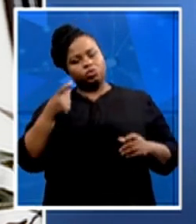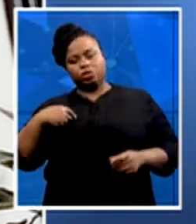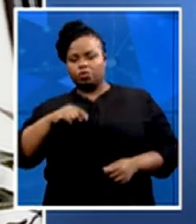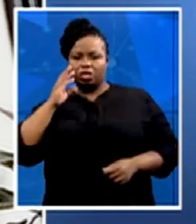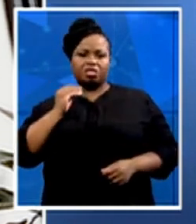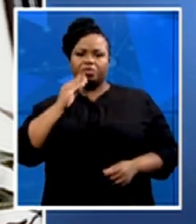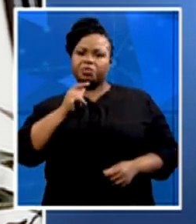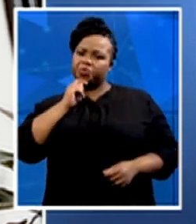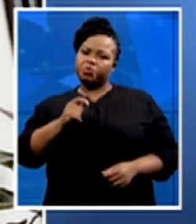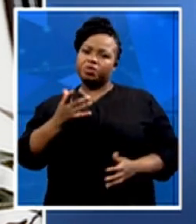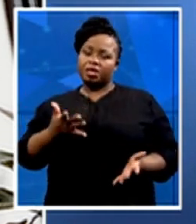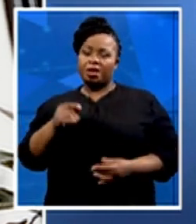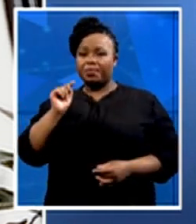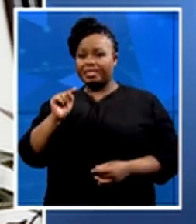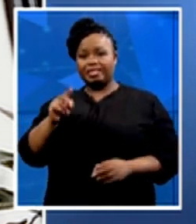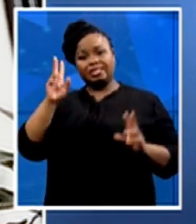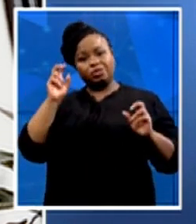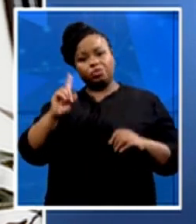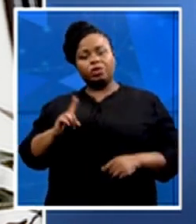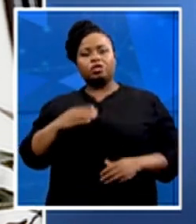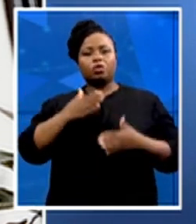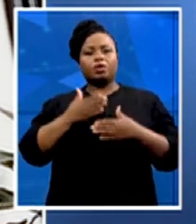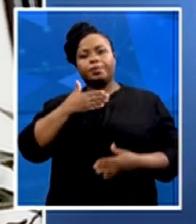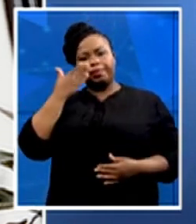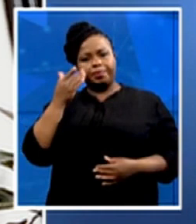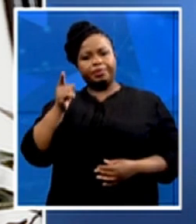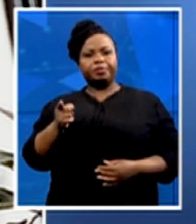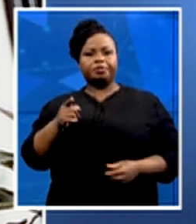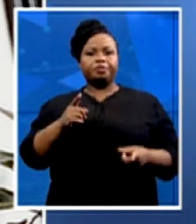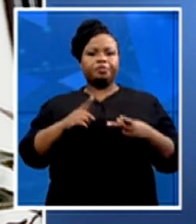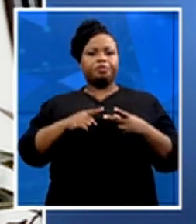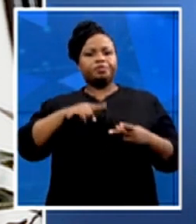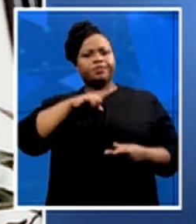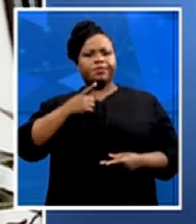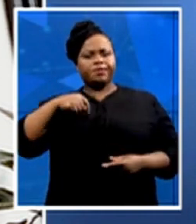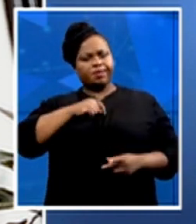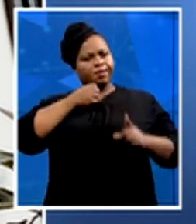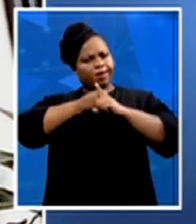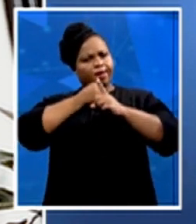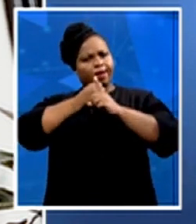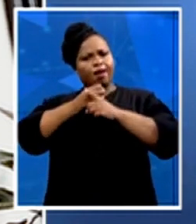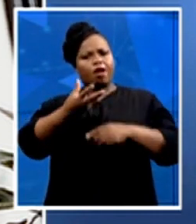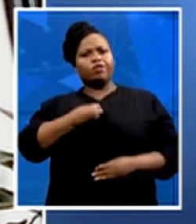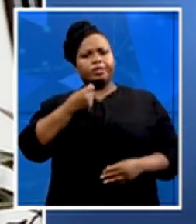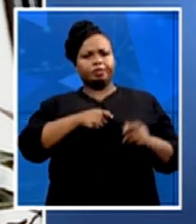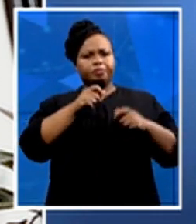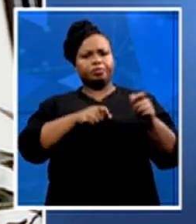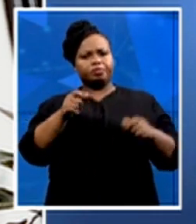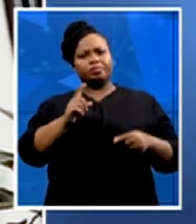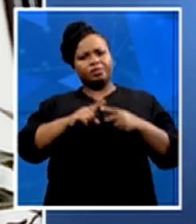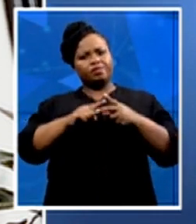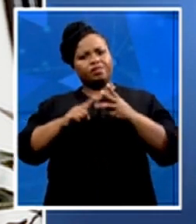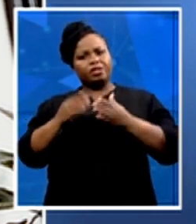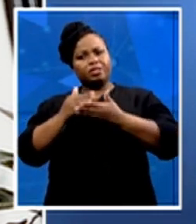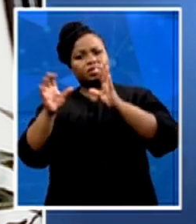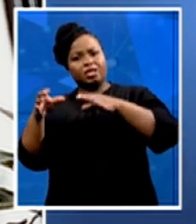unemployment. Those are the issues of being able to advocate for young people in different spaces and sectors that do exist. And so the point